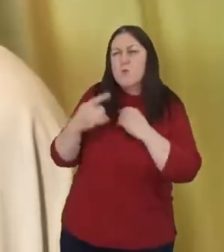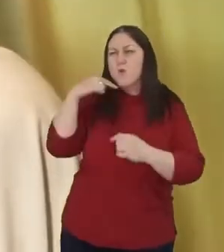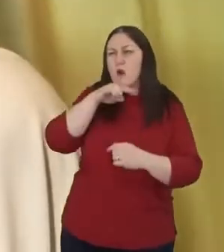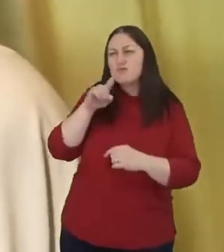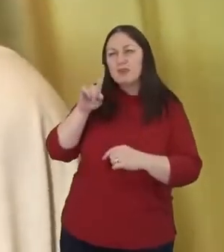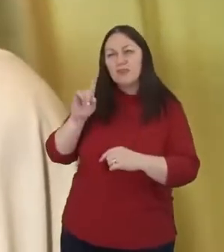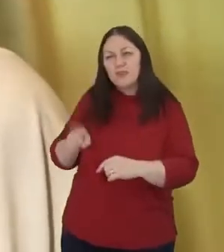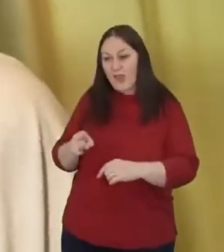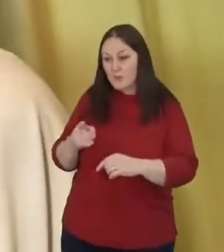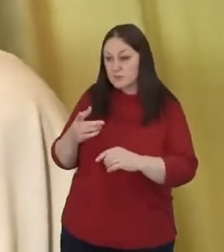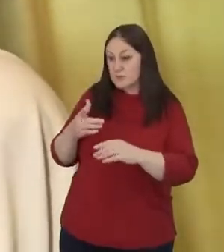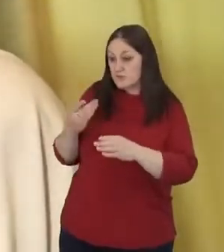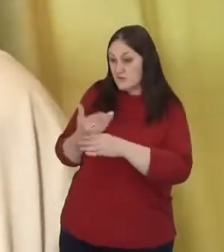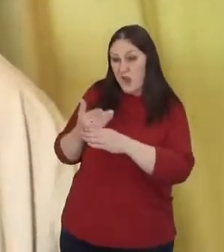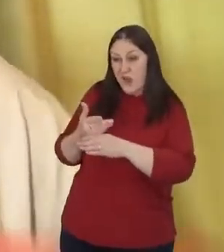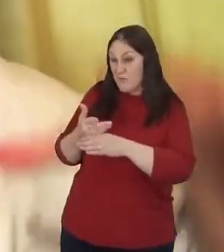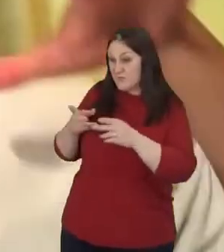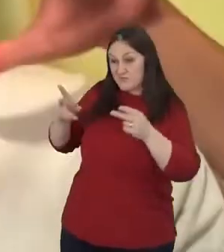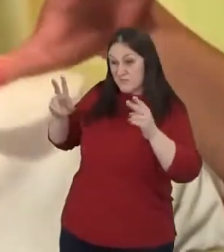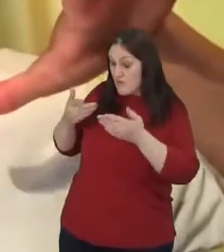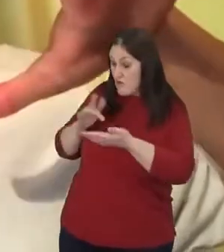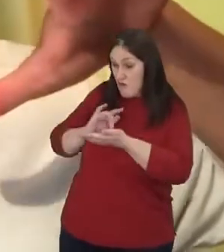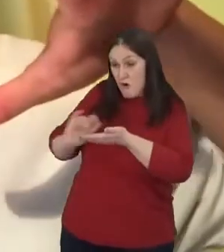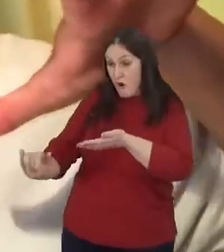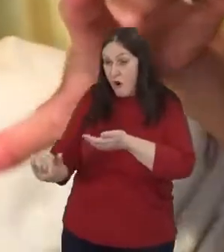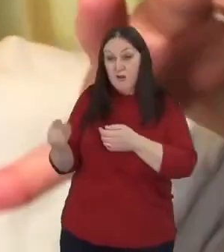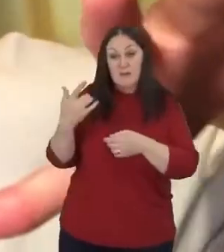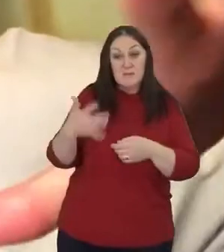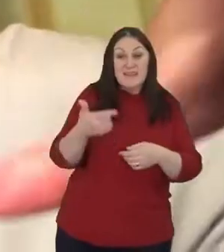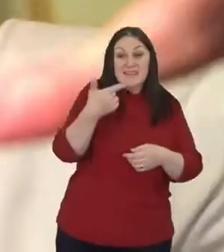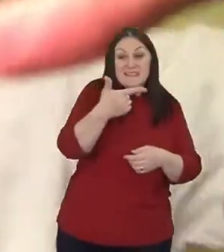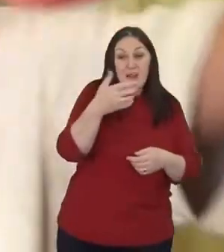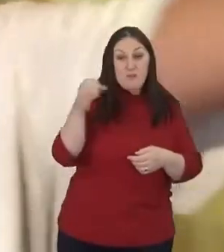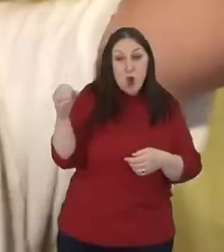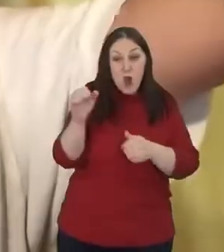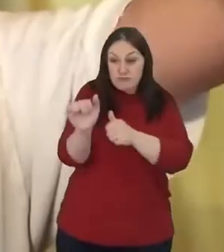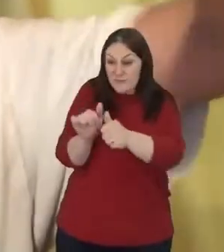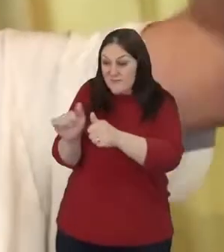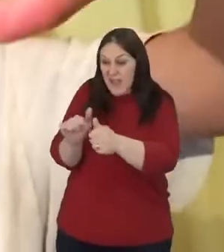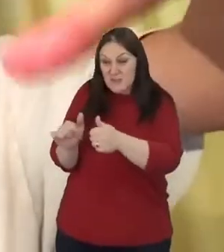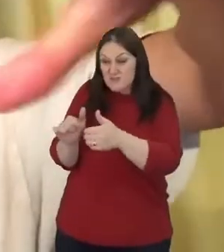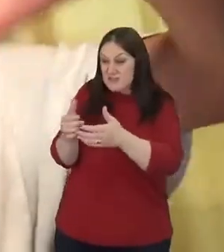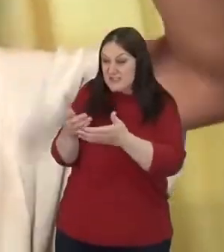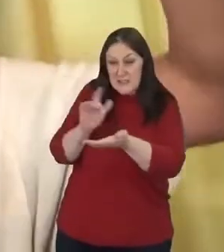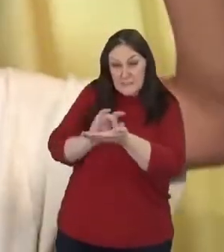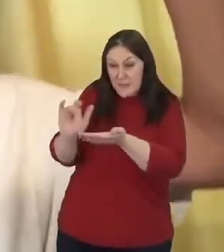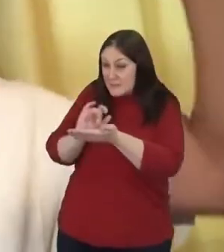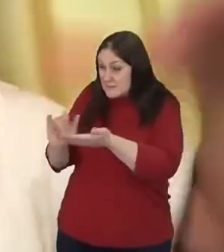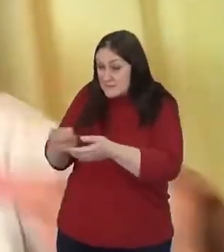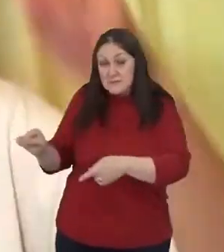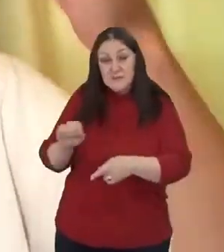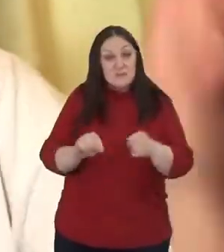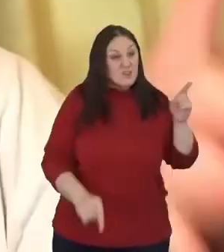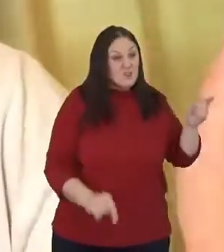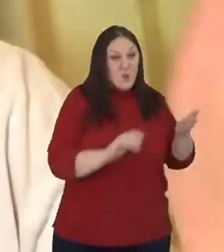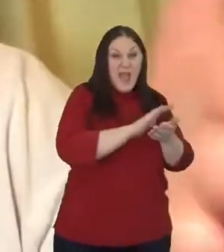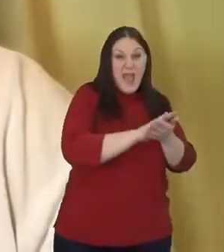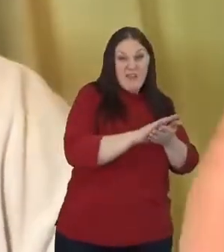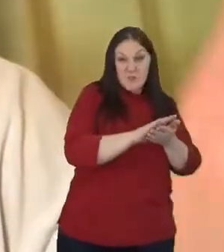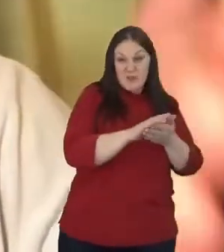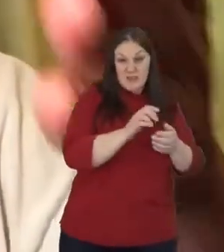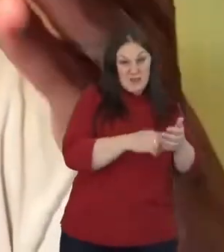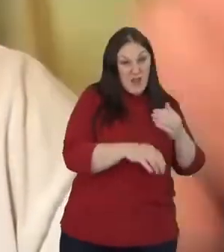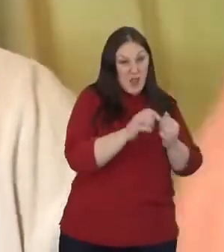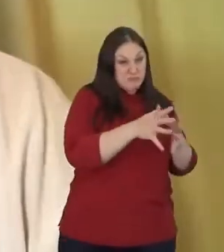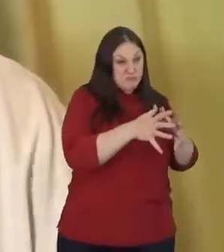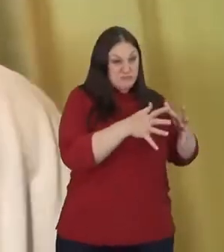700 abandoned factories in our neighborhood and heroin in the drug industry is one of those that's come in. And, and so if we're going to tell kids